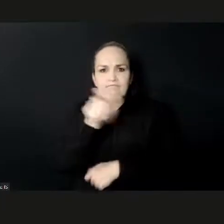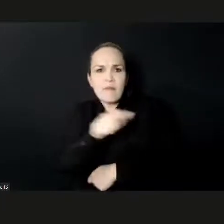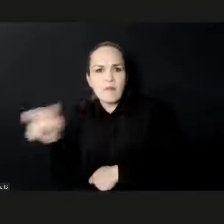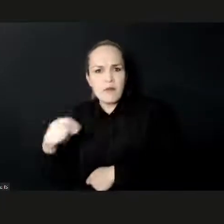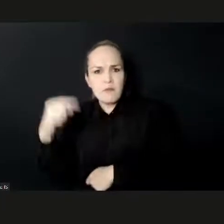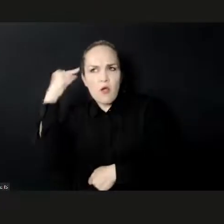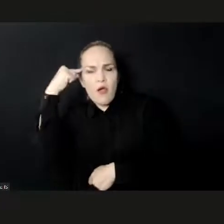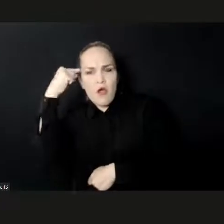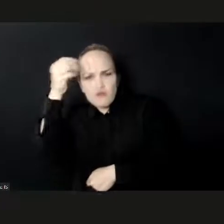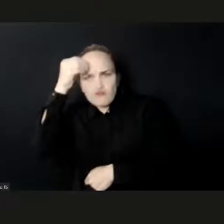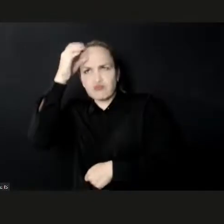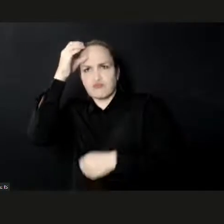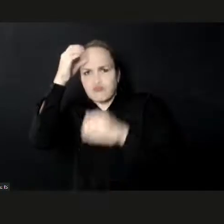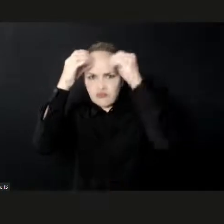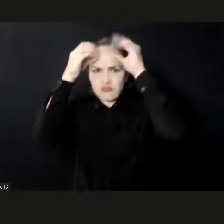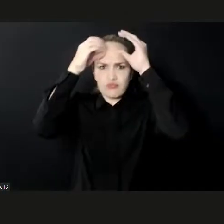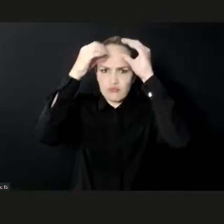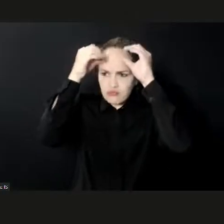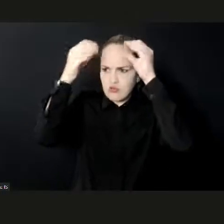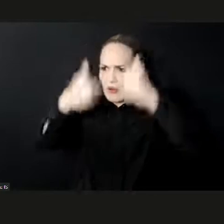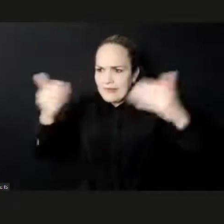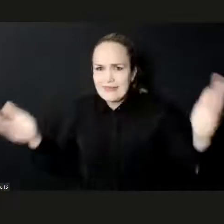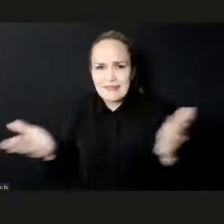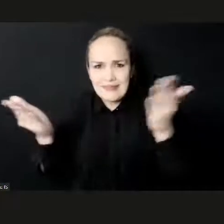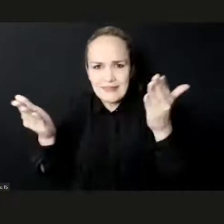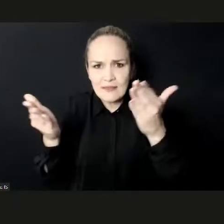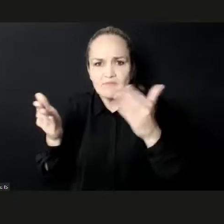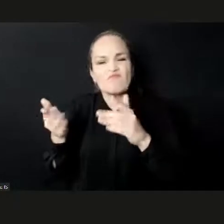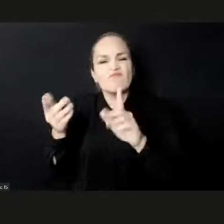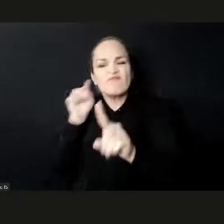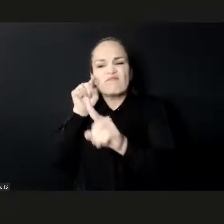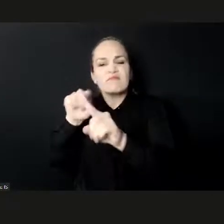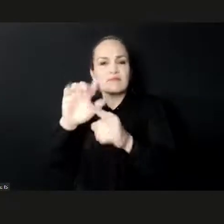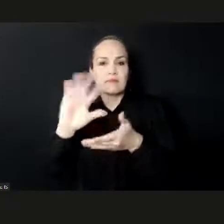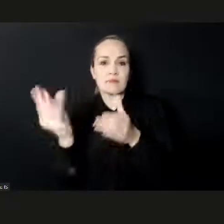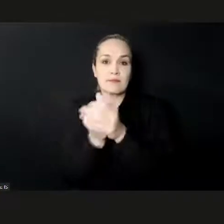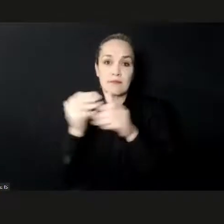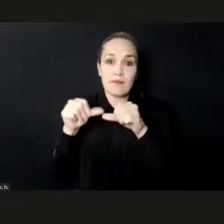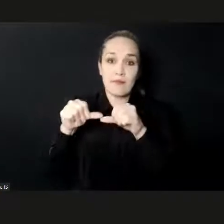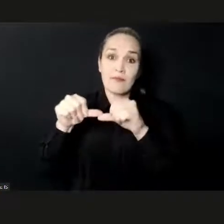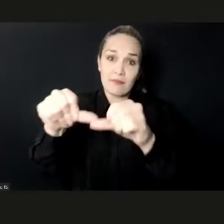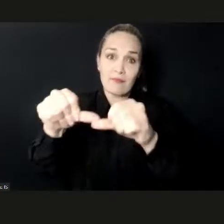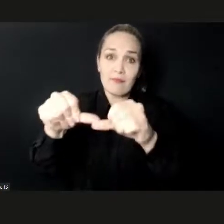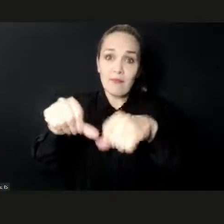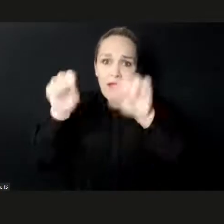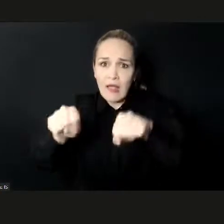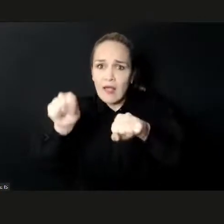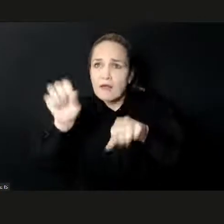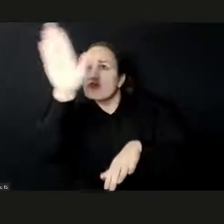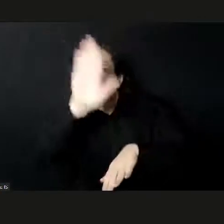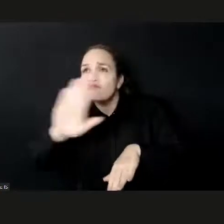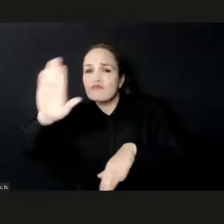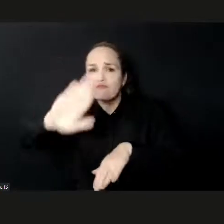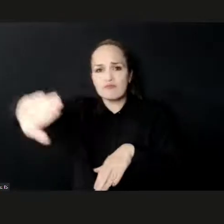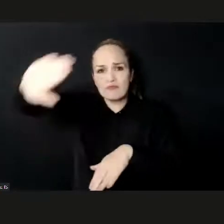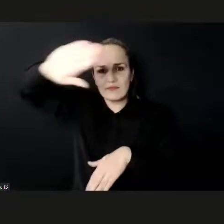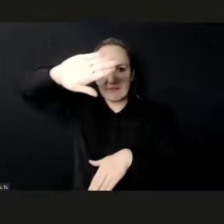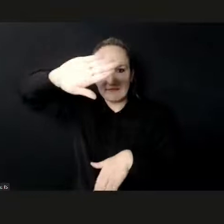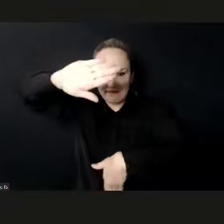industrialization, improved trade, poverty, and drug education, as per our goal number nine